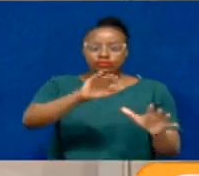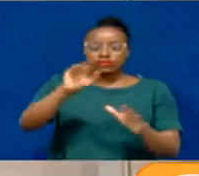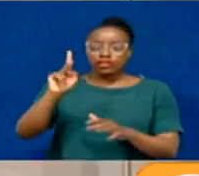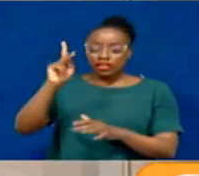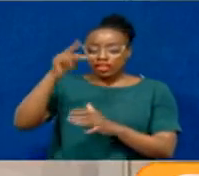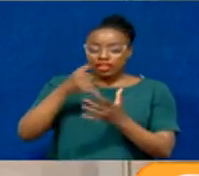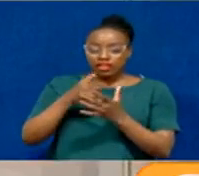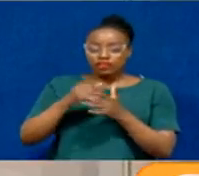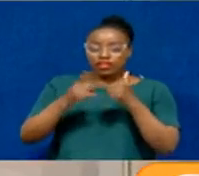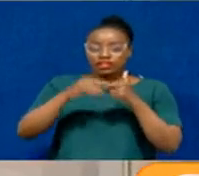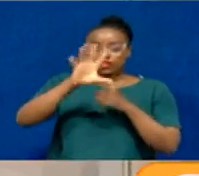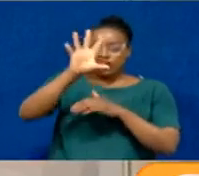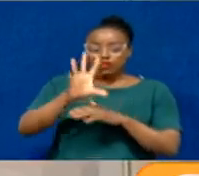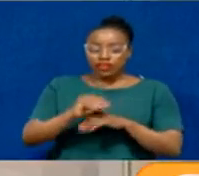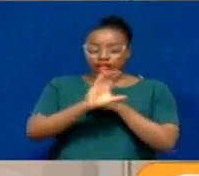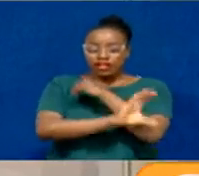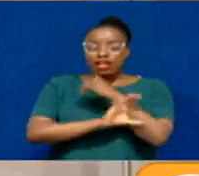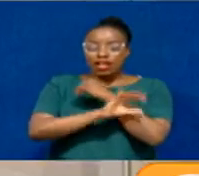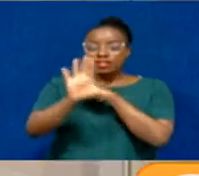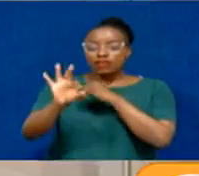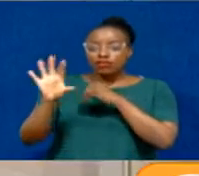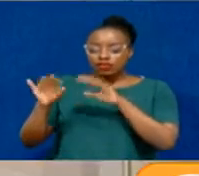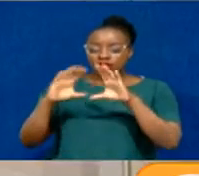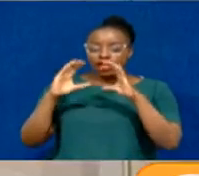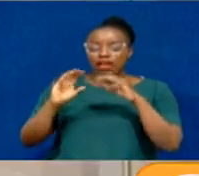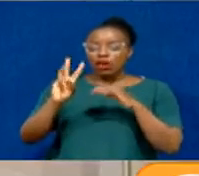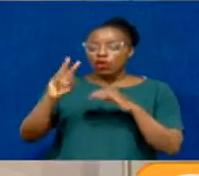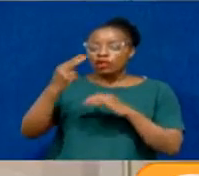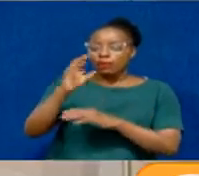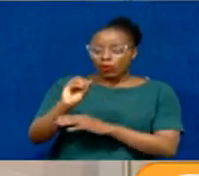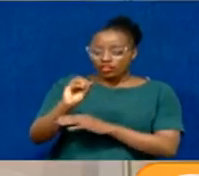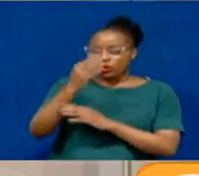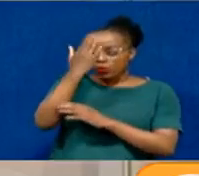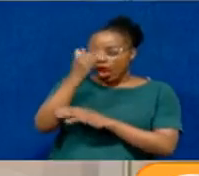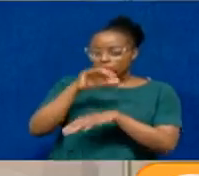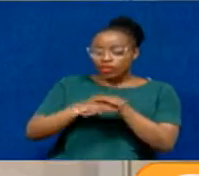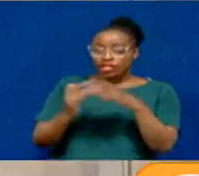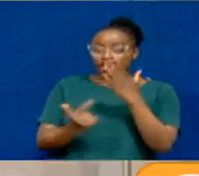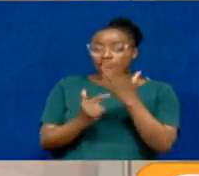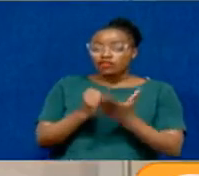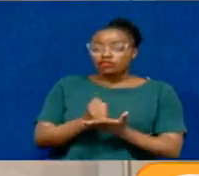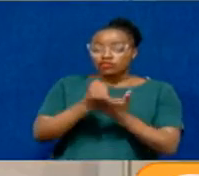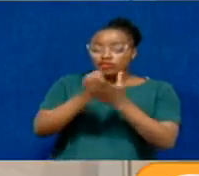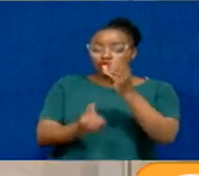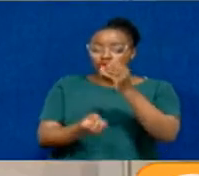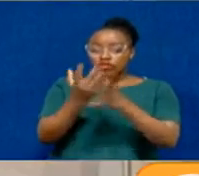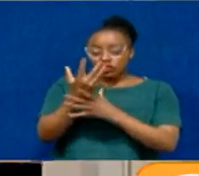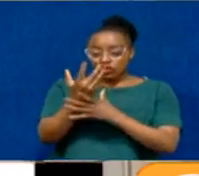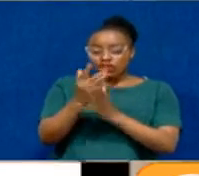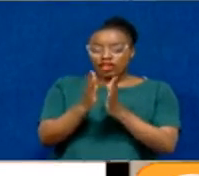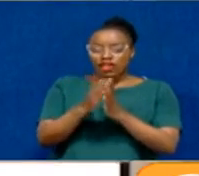Kenya is among six African countries selected by the World Health Organization to receive the technology needed to produce